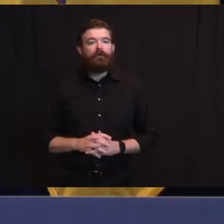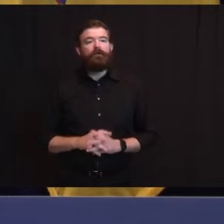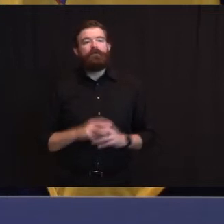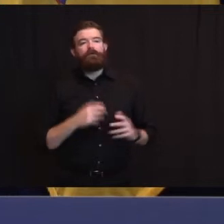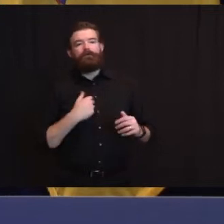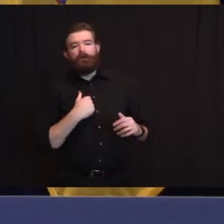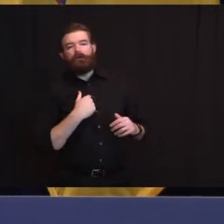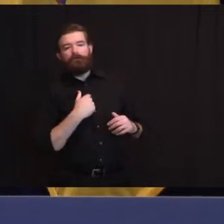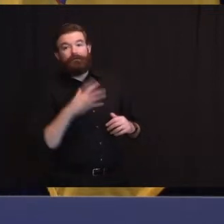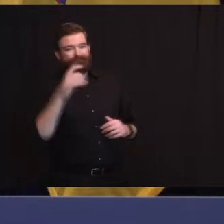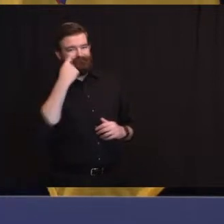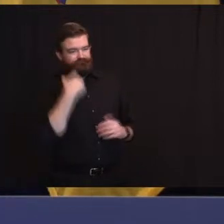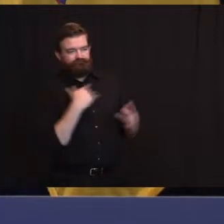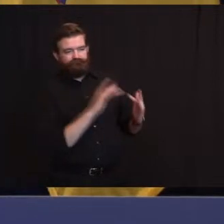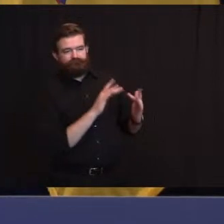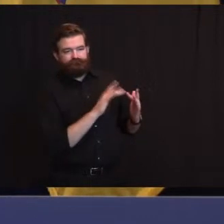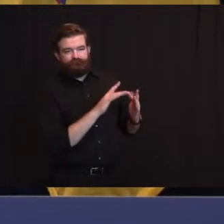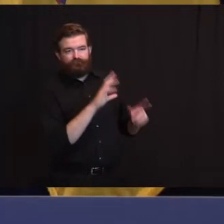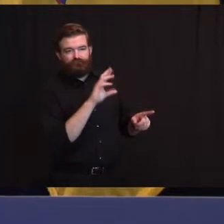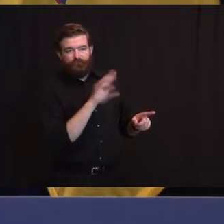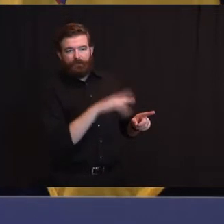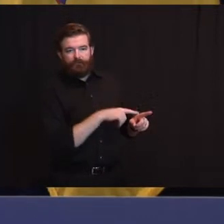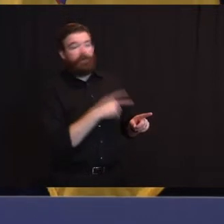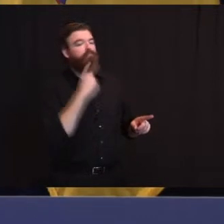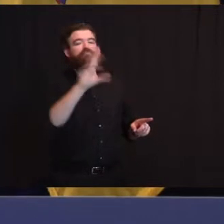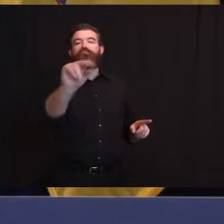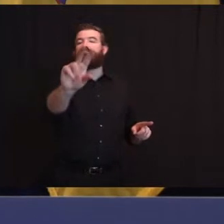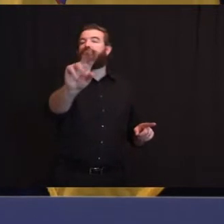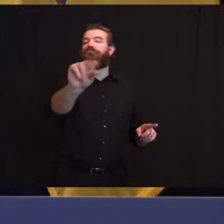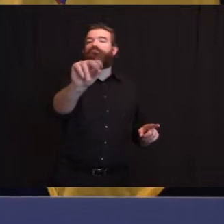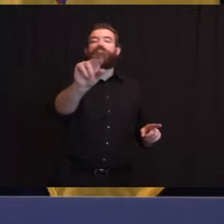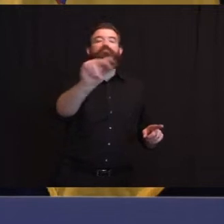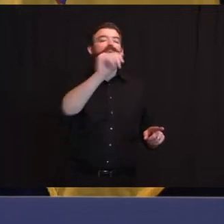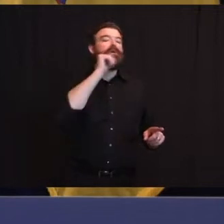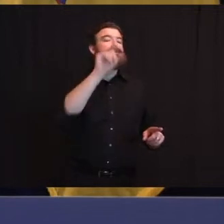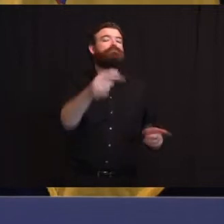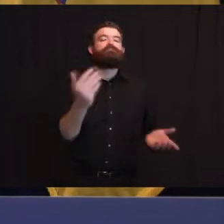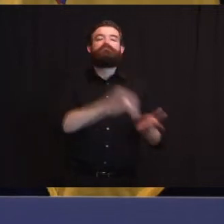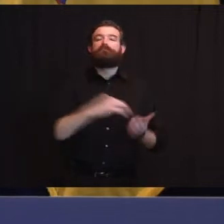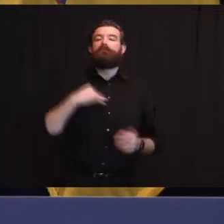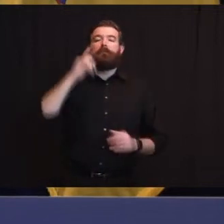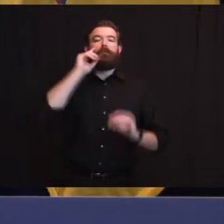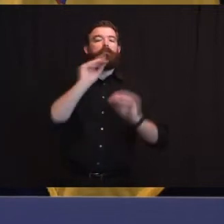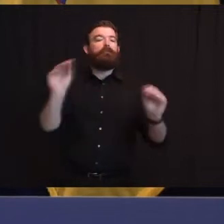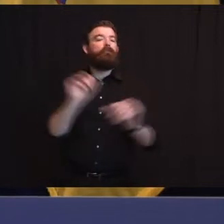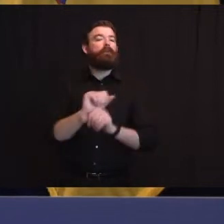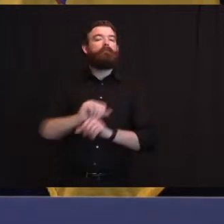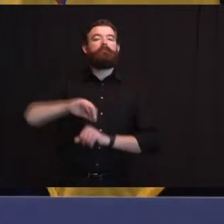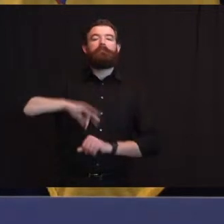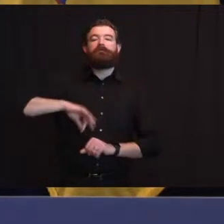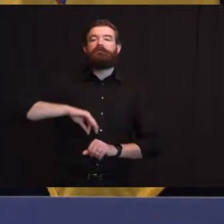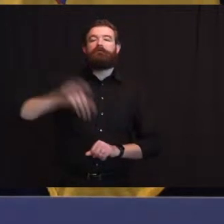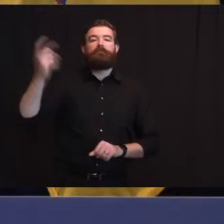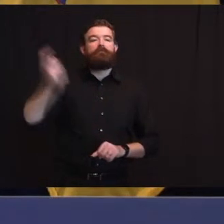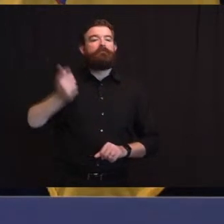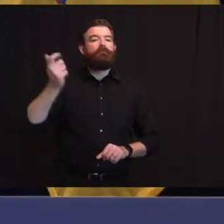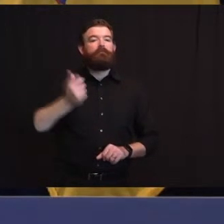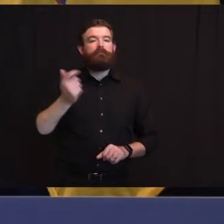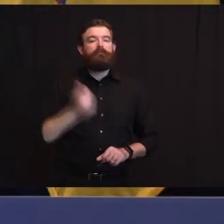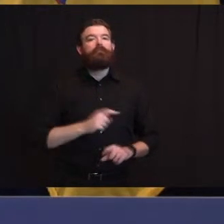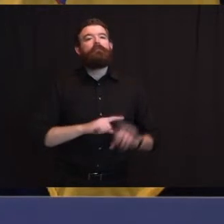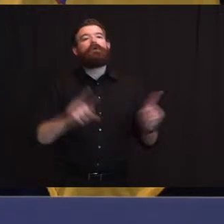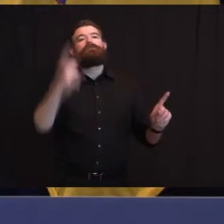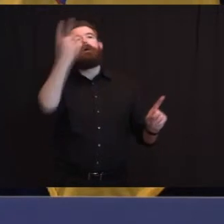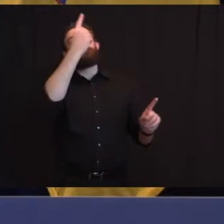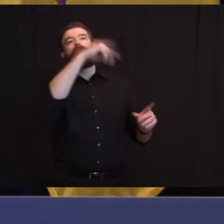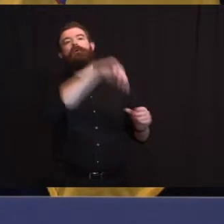No to that question. You do not need to reapply, but someone may have to, quote-unquote, reopen a claim based on when their original claim